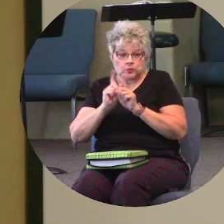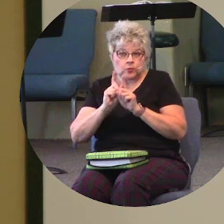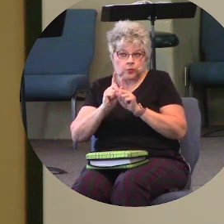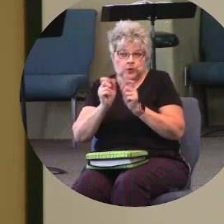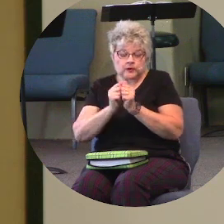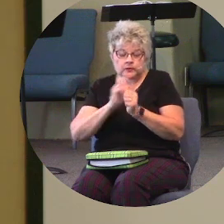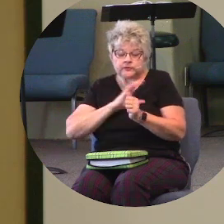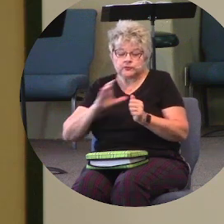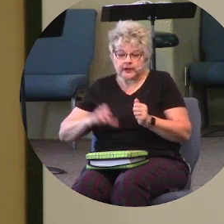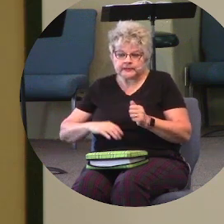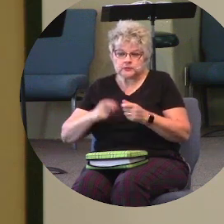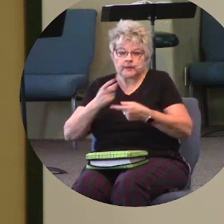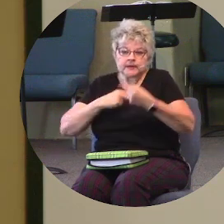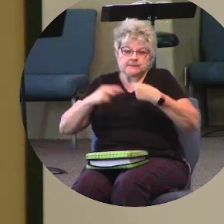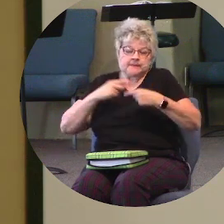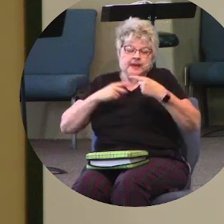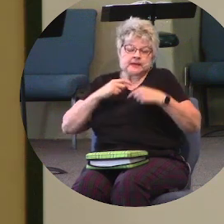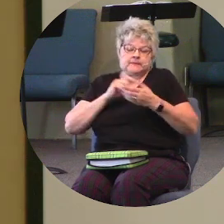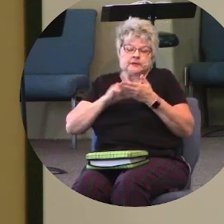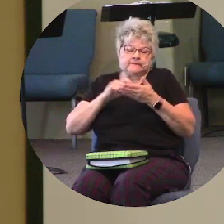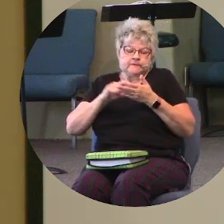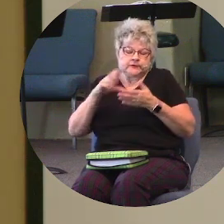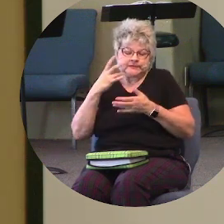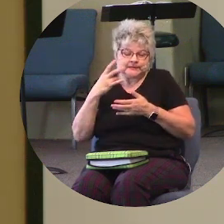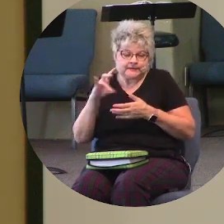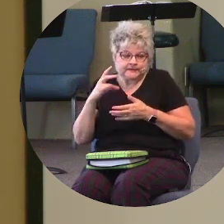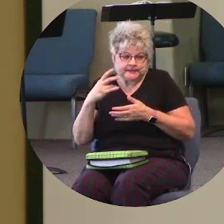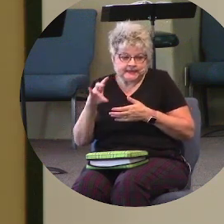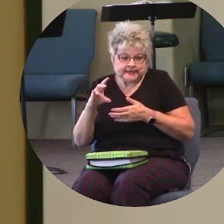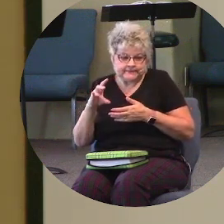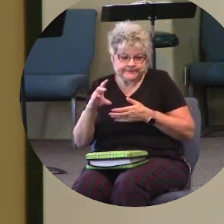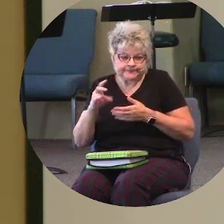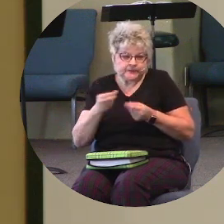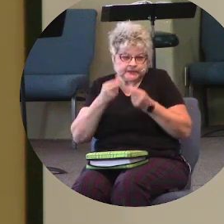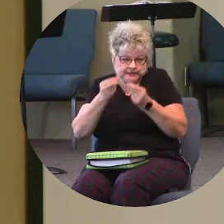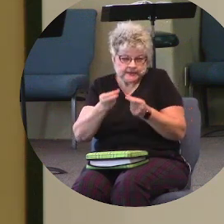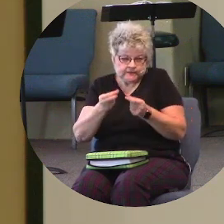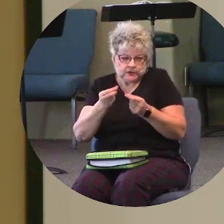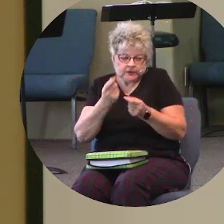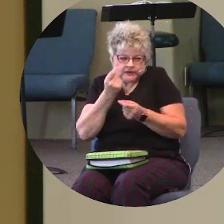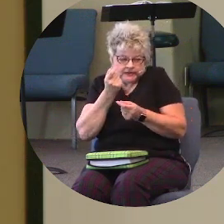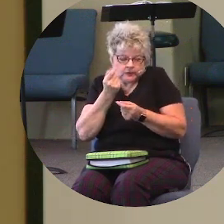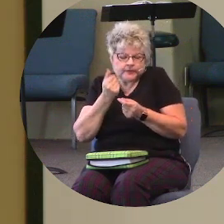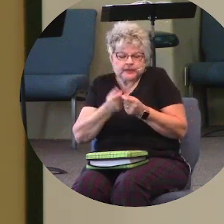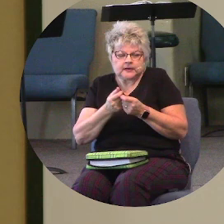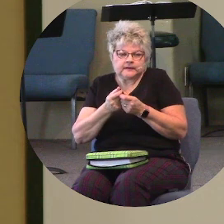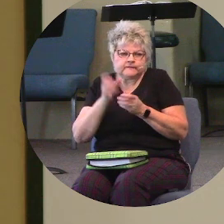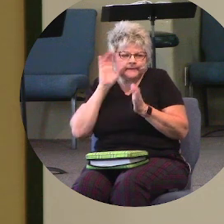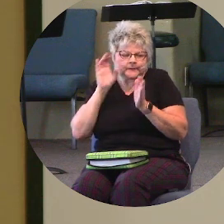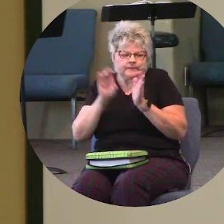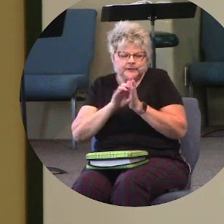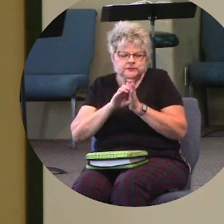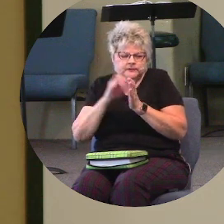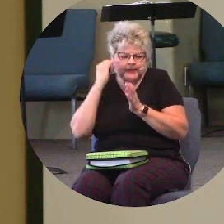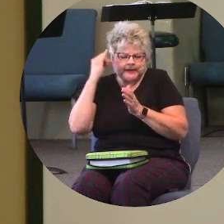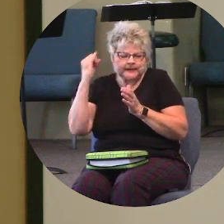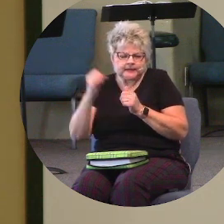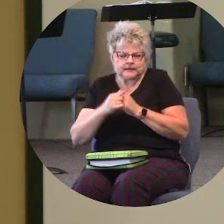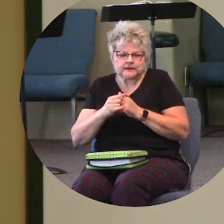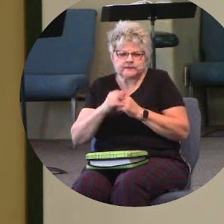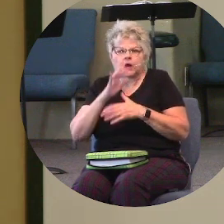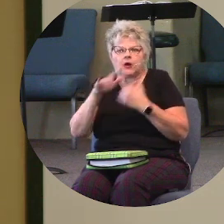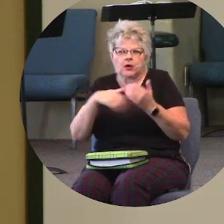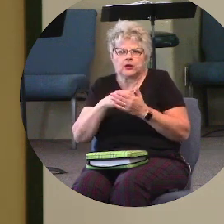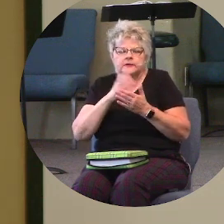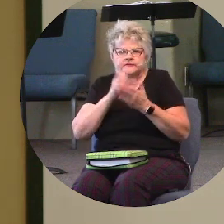So I'm going to back up to verse 17 just to kind of give you just a little snapshot because all of chapter 11